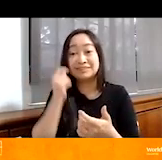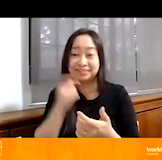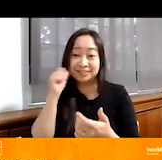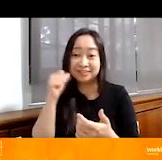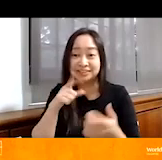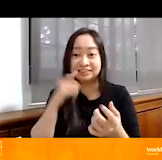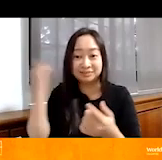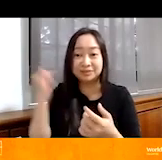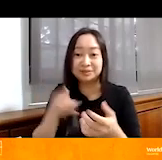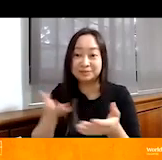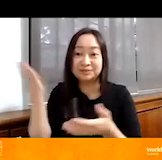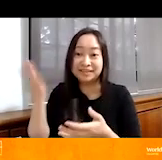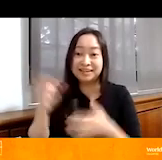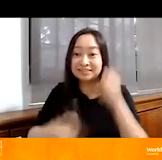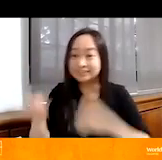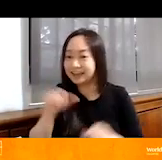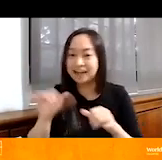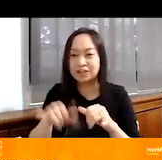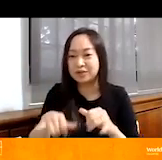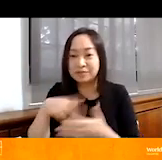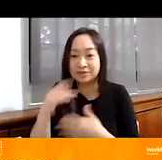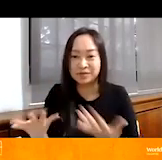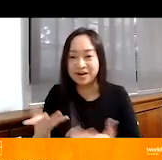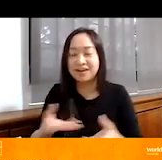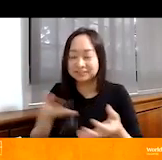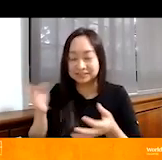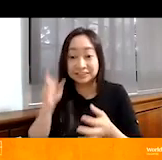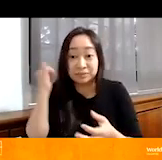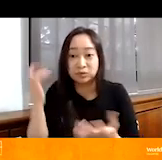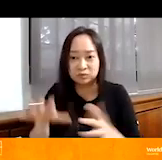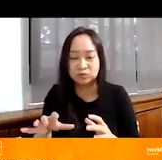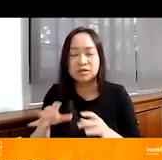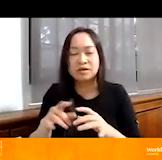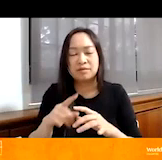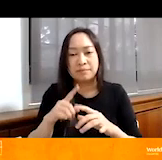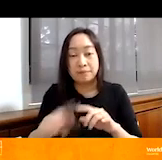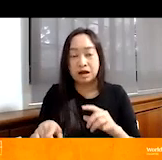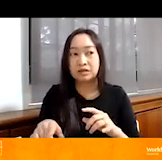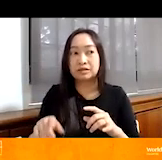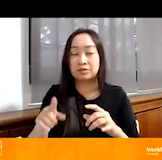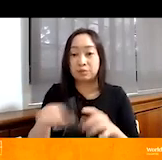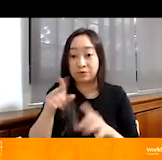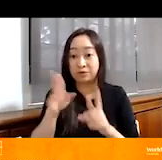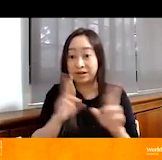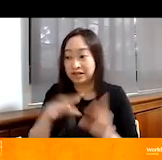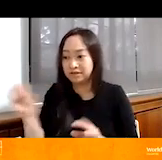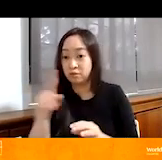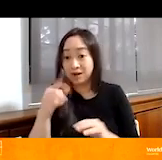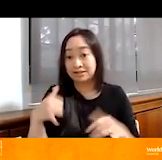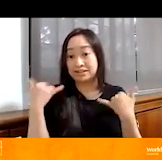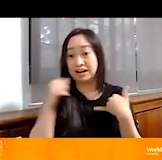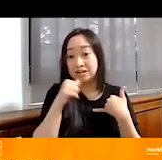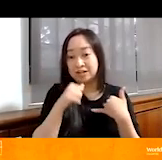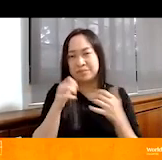about their science and engineering projects. But as we were getting ready to leave, this young girl, she turned out to be